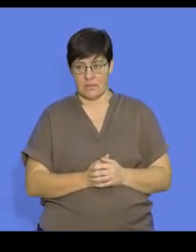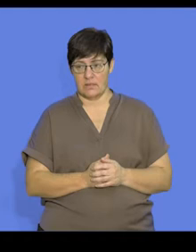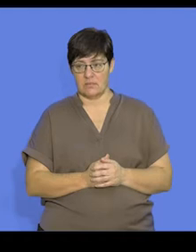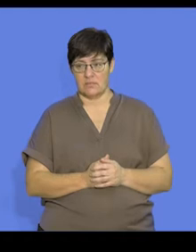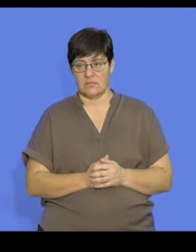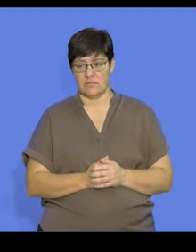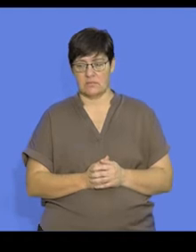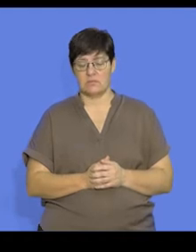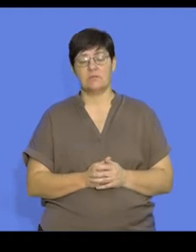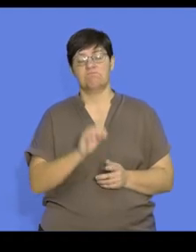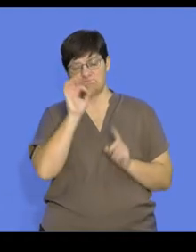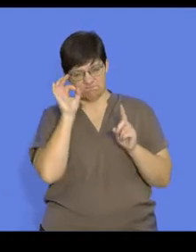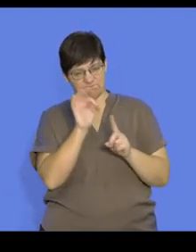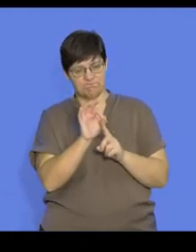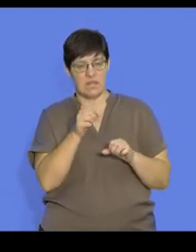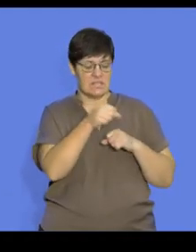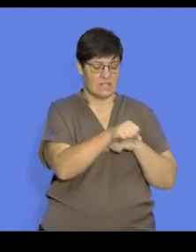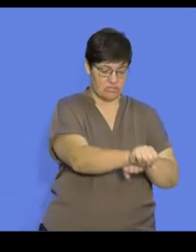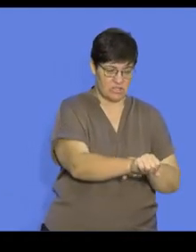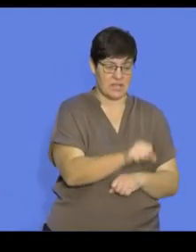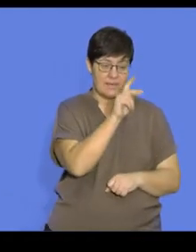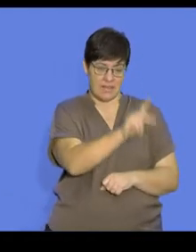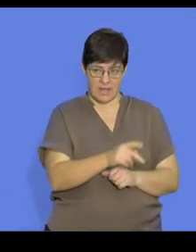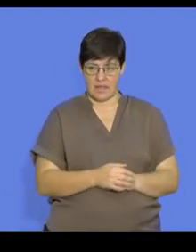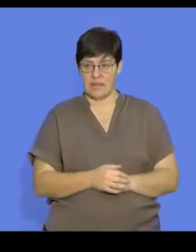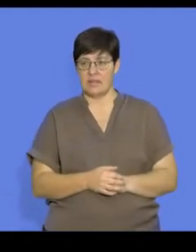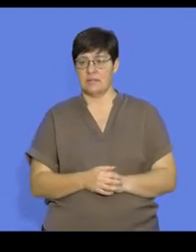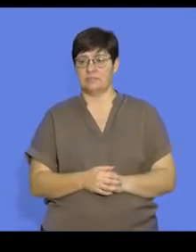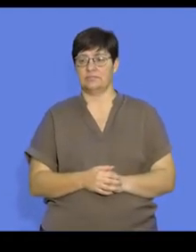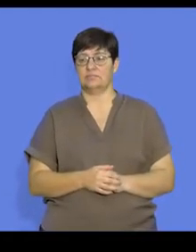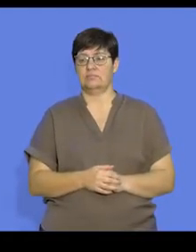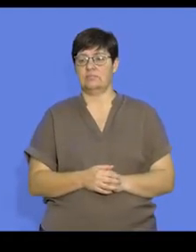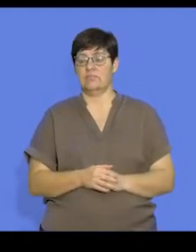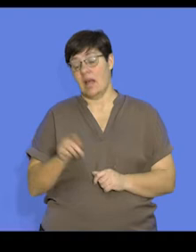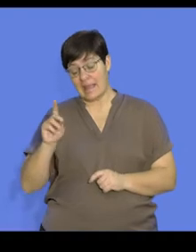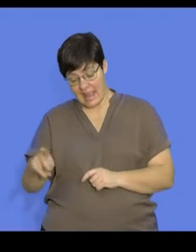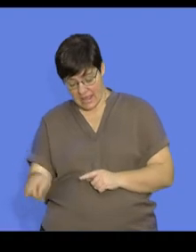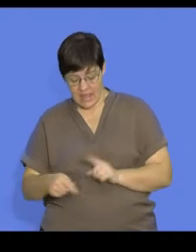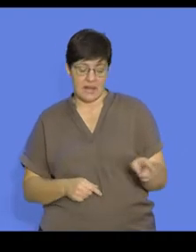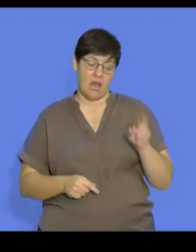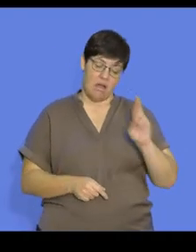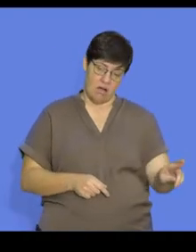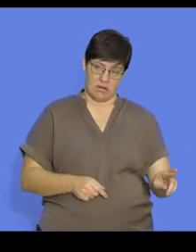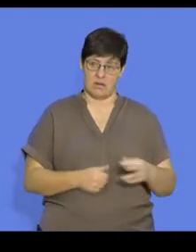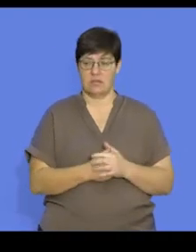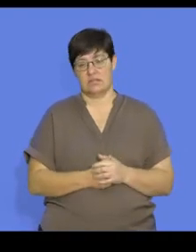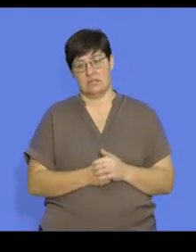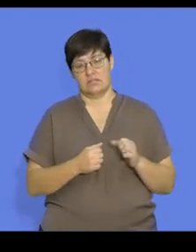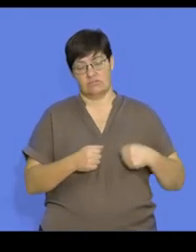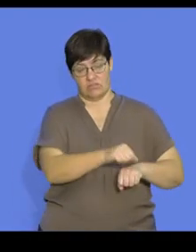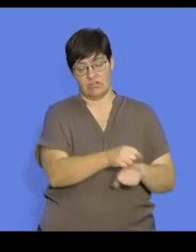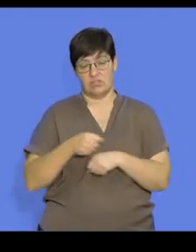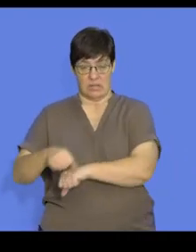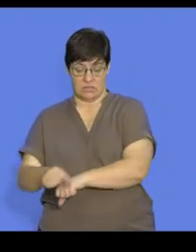two distinct strategies. The K strategy or the K selection and the R selection or the R